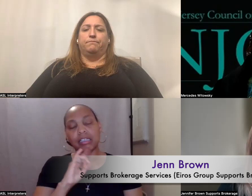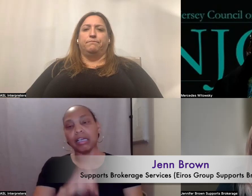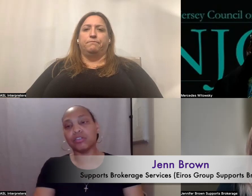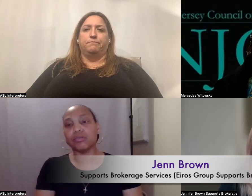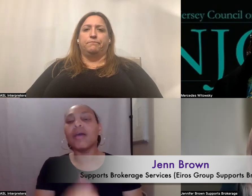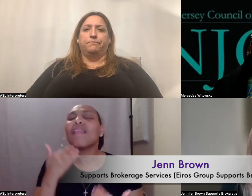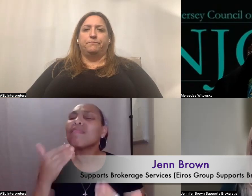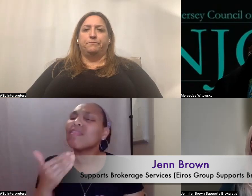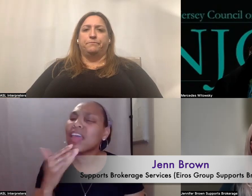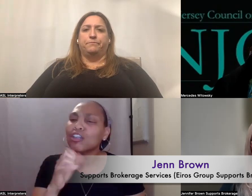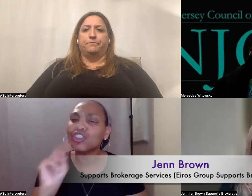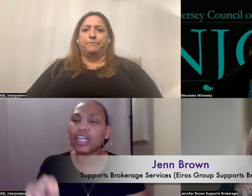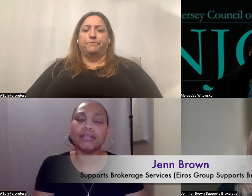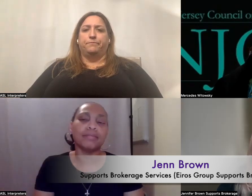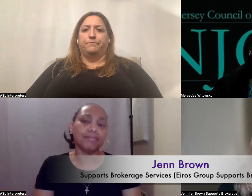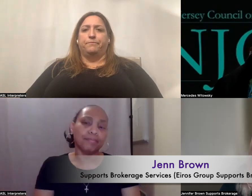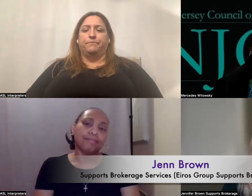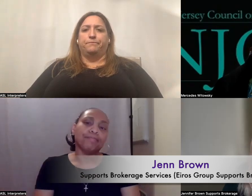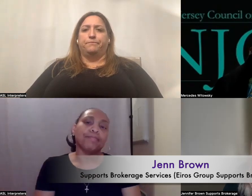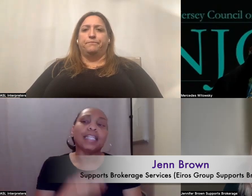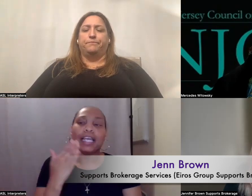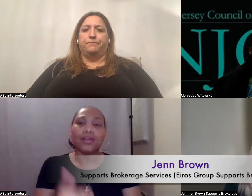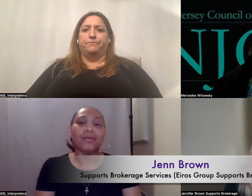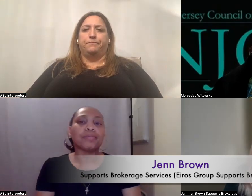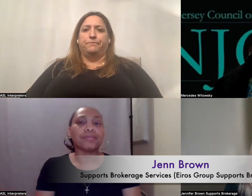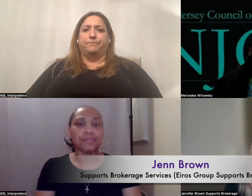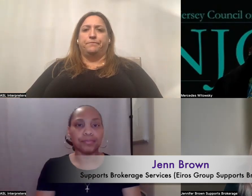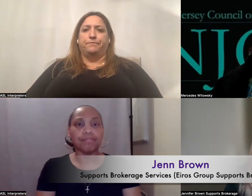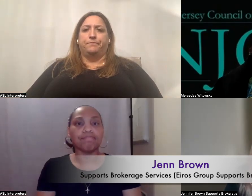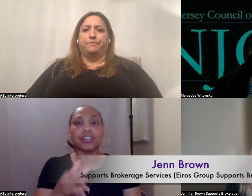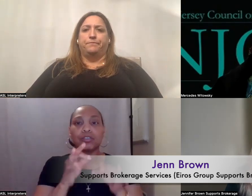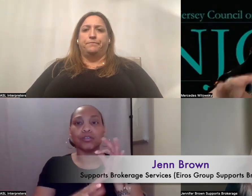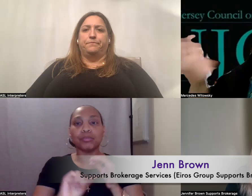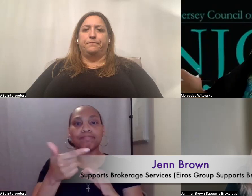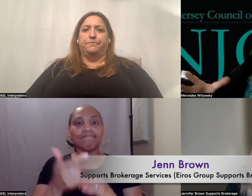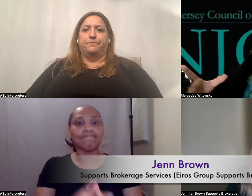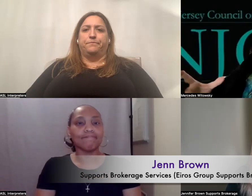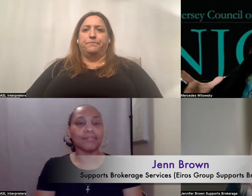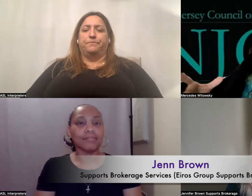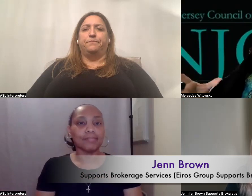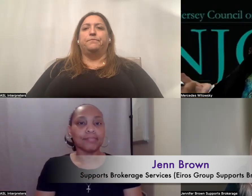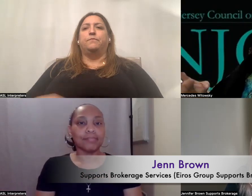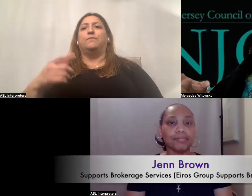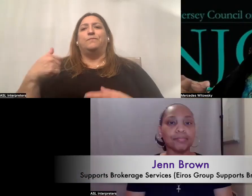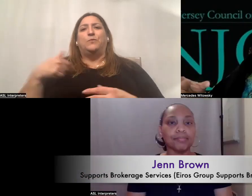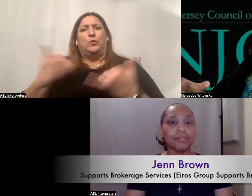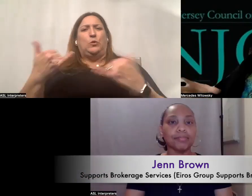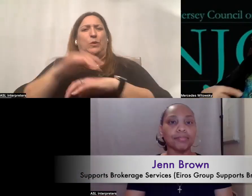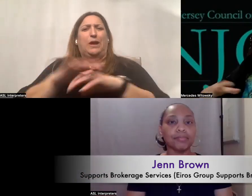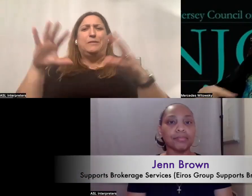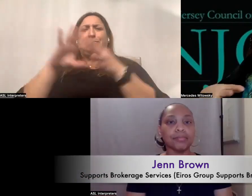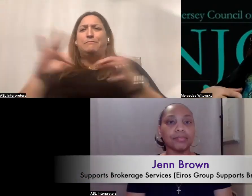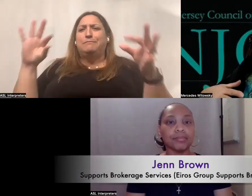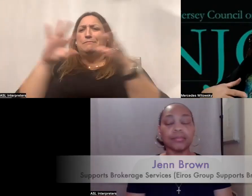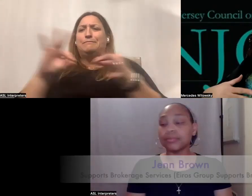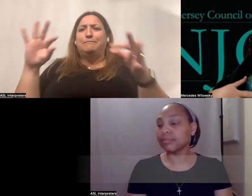Appreciate it. Appreciate it. you for the time. Thank you. So, you know, all of what we've talked about tonight, we don't